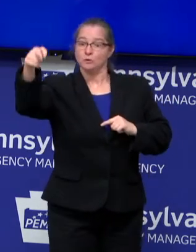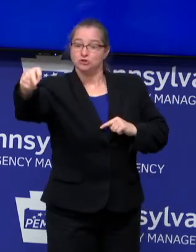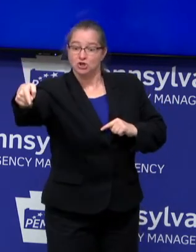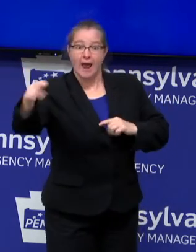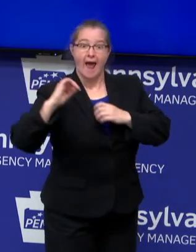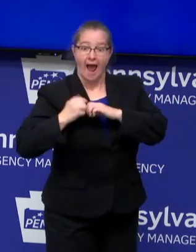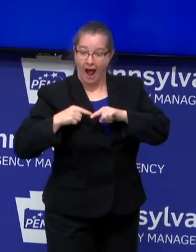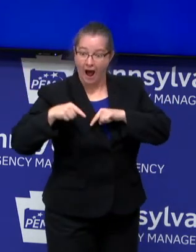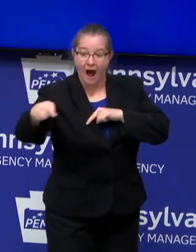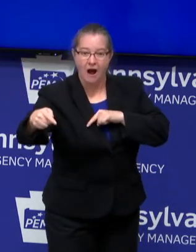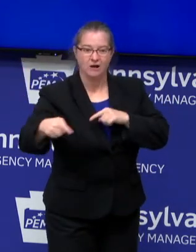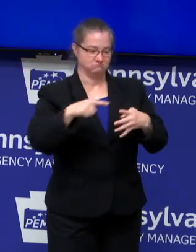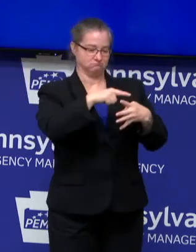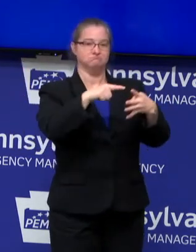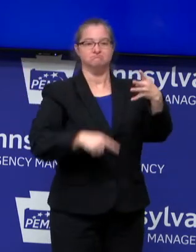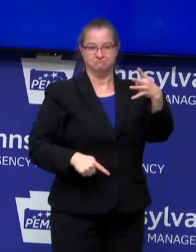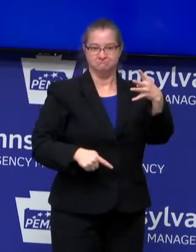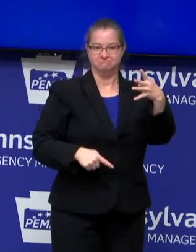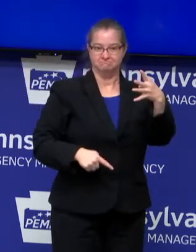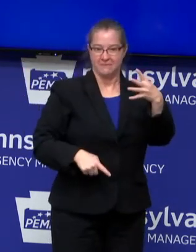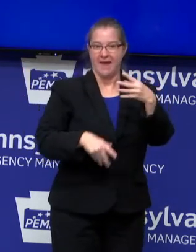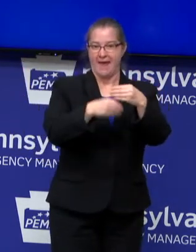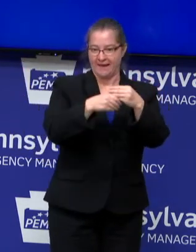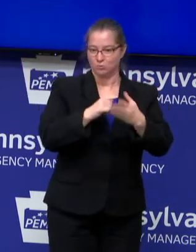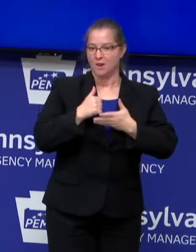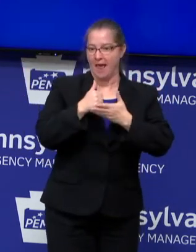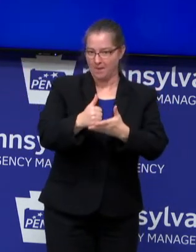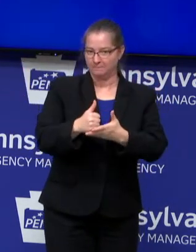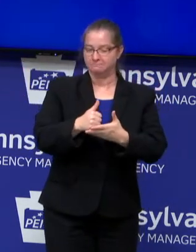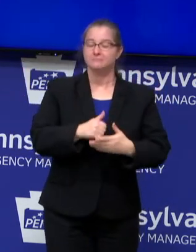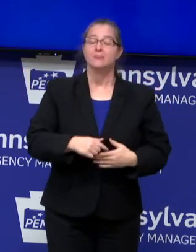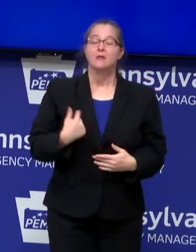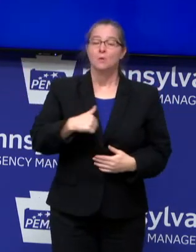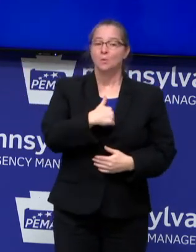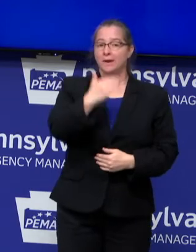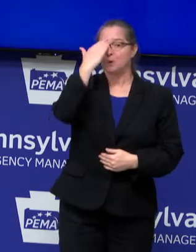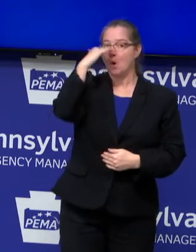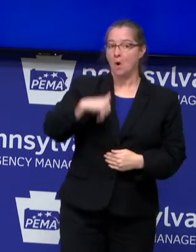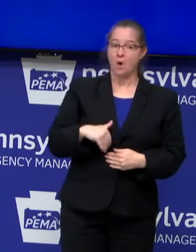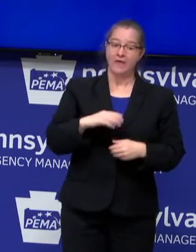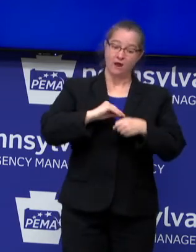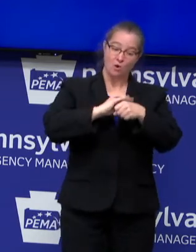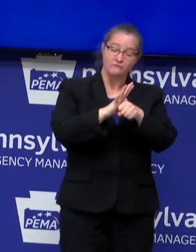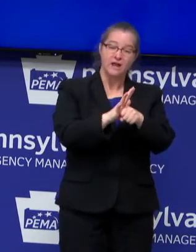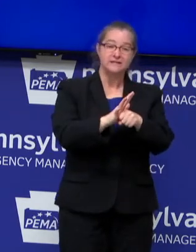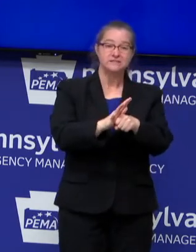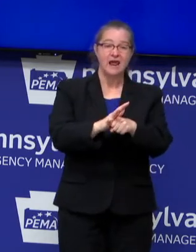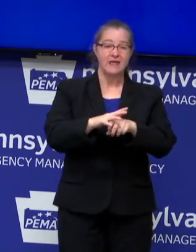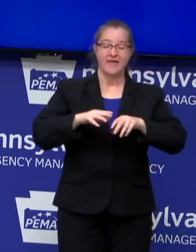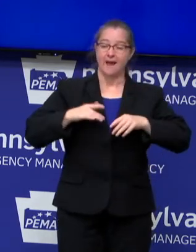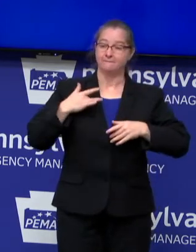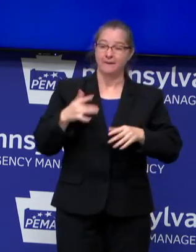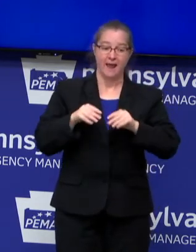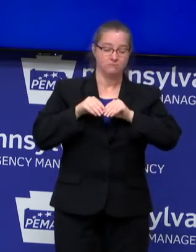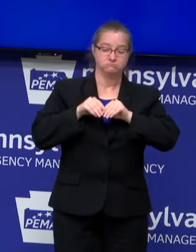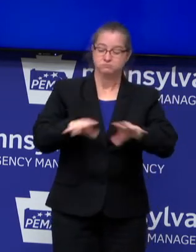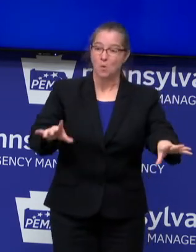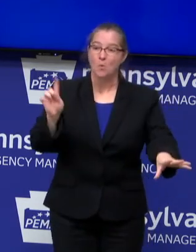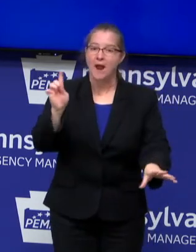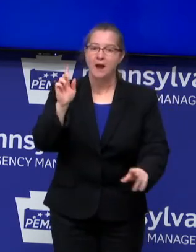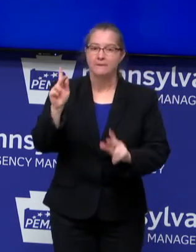get to in Pennsylvania. We know that COVID-19 thrives in places where people gather together.